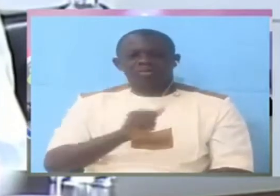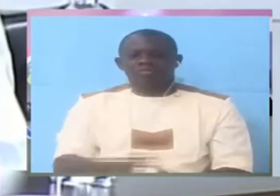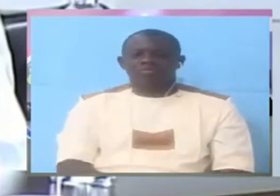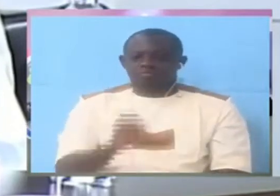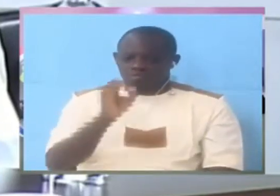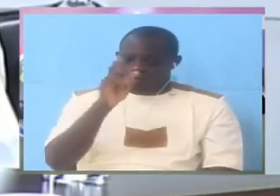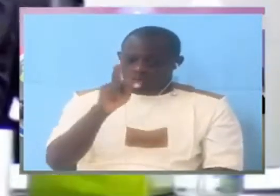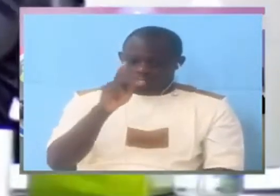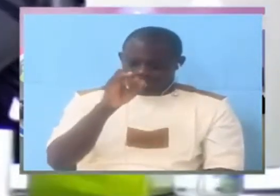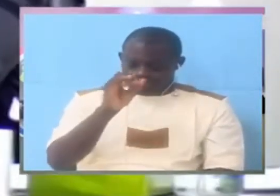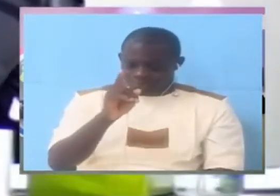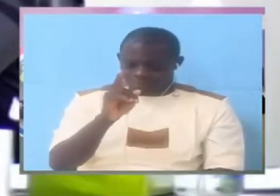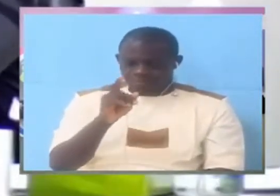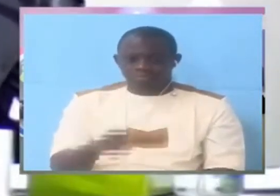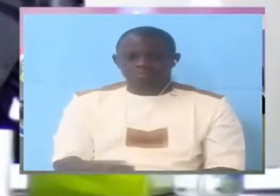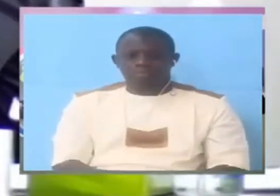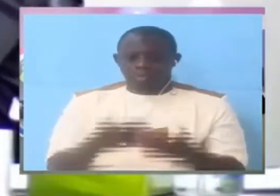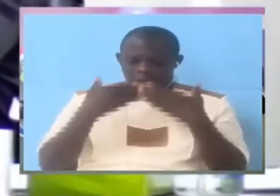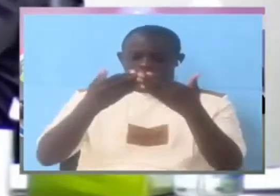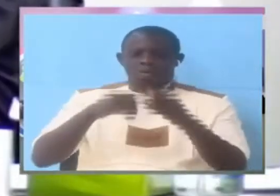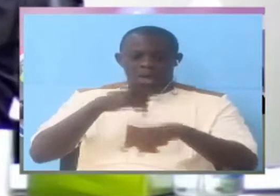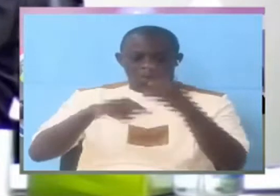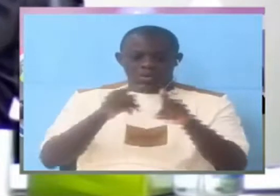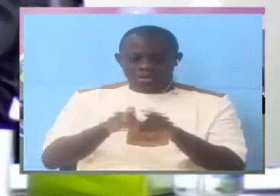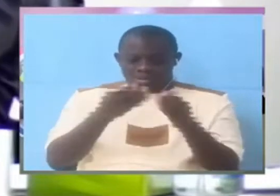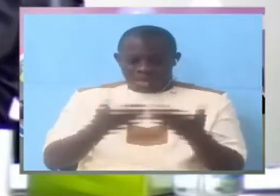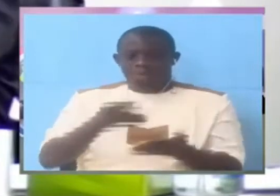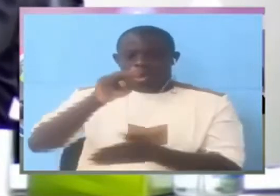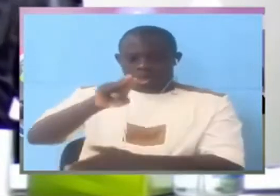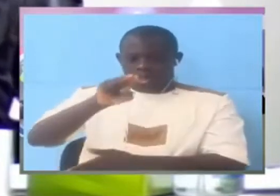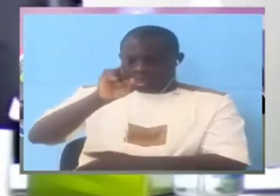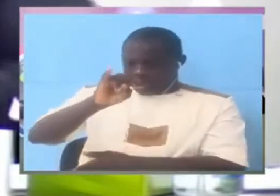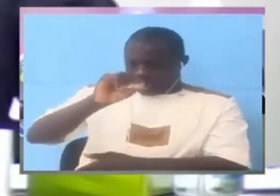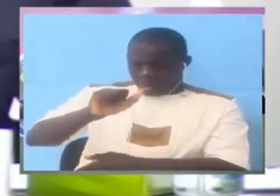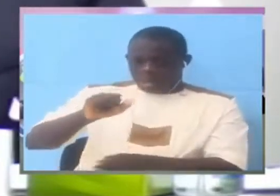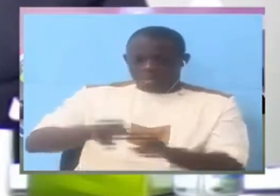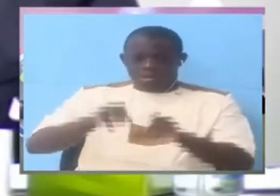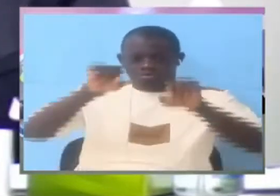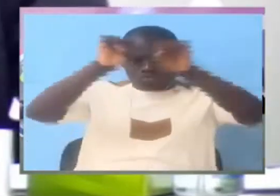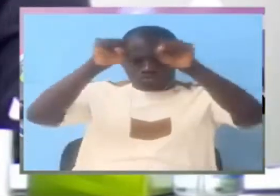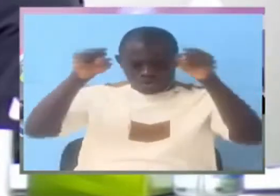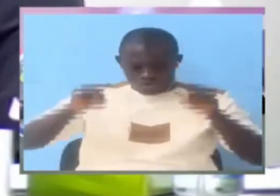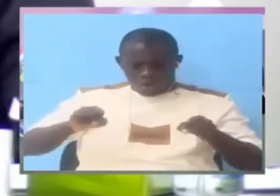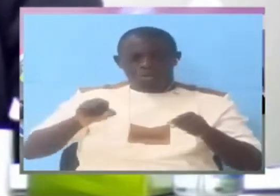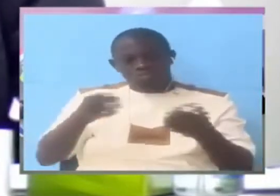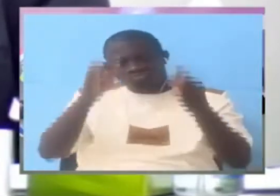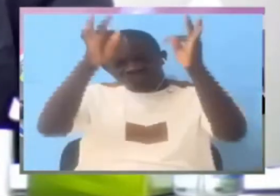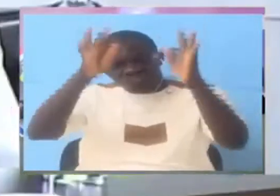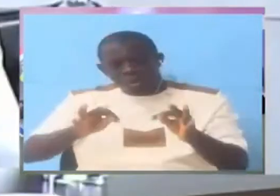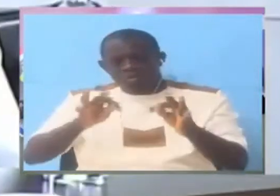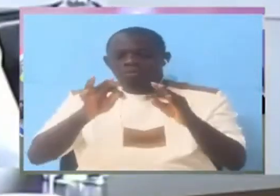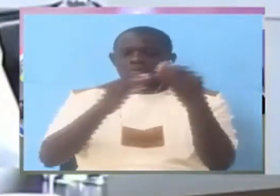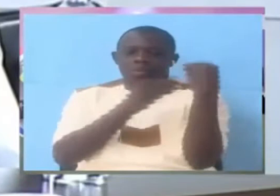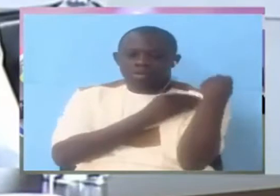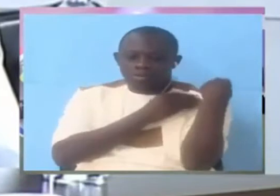Tell us about the setup of the NIA and the responsibilities and competencies of the various units.